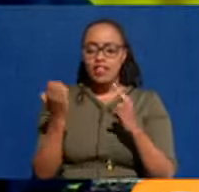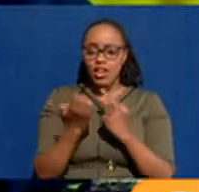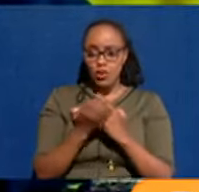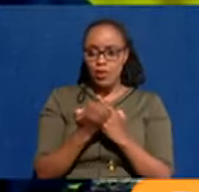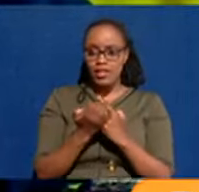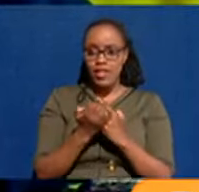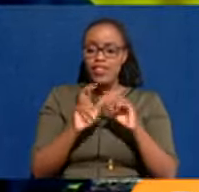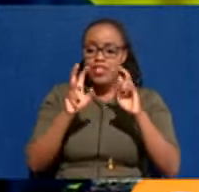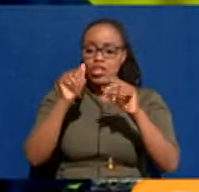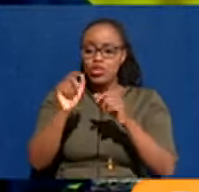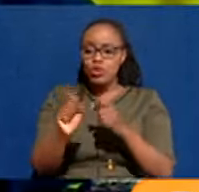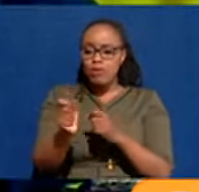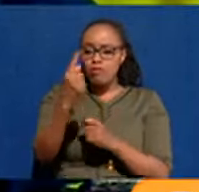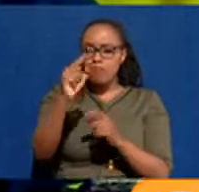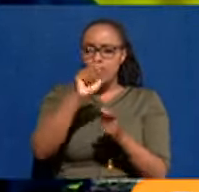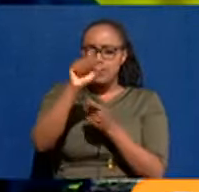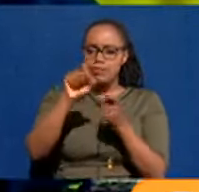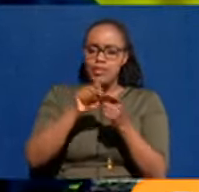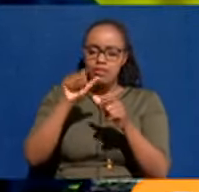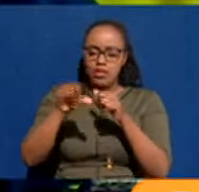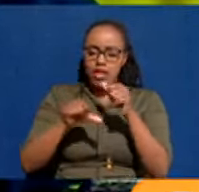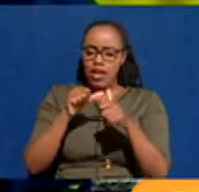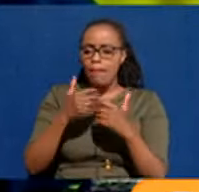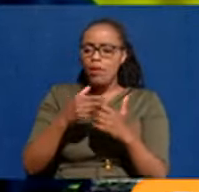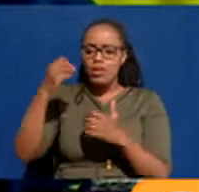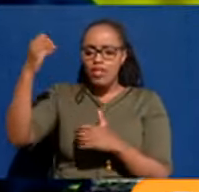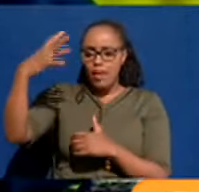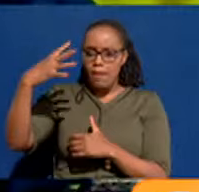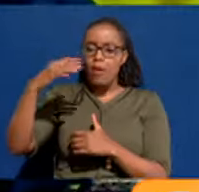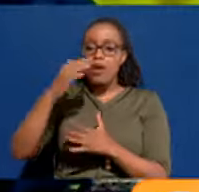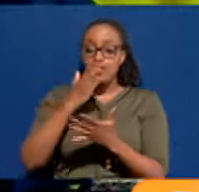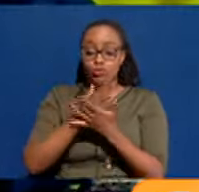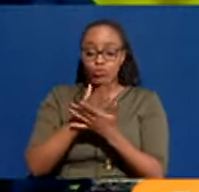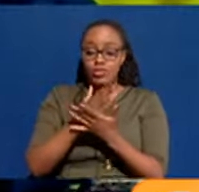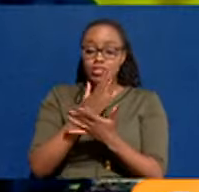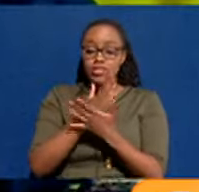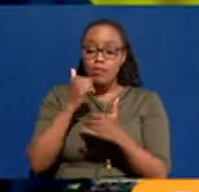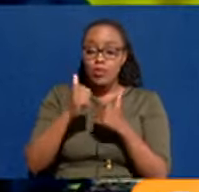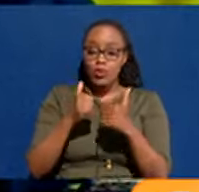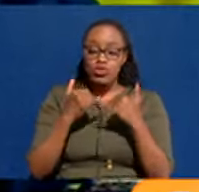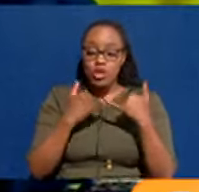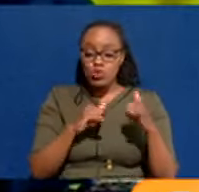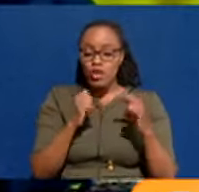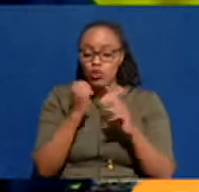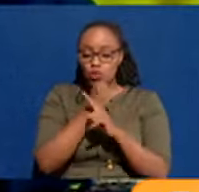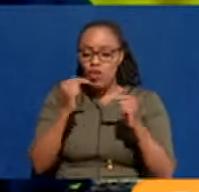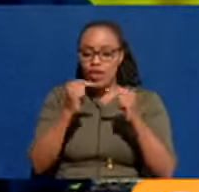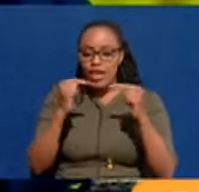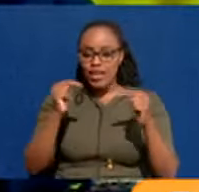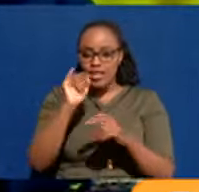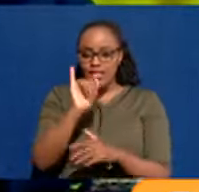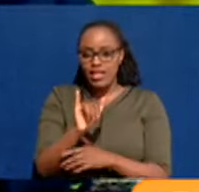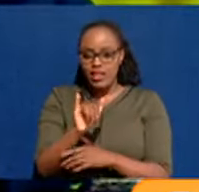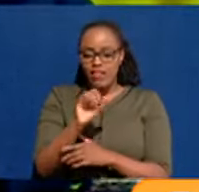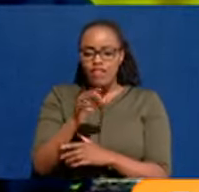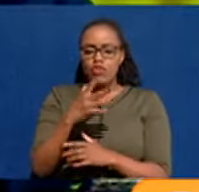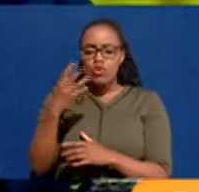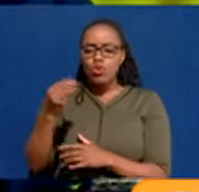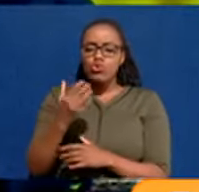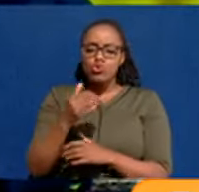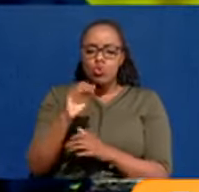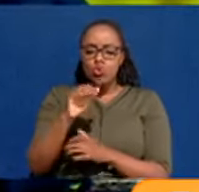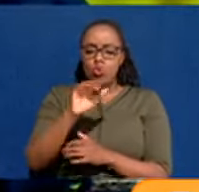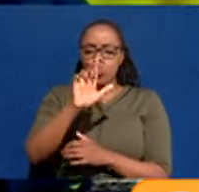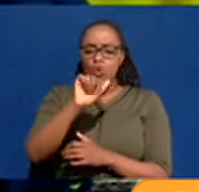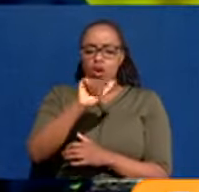The issue you raise specifically on power is something that we've really been fighting. Not just in Jiru. If you go to Landimawi, there was that